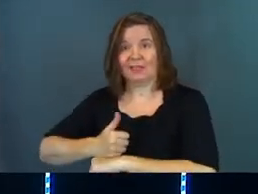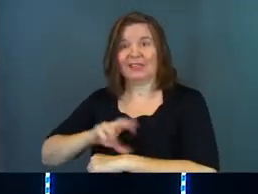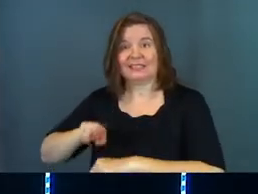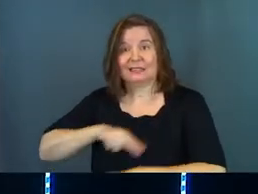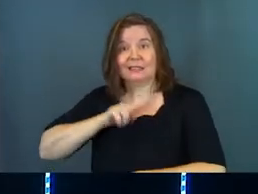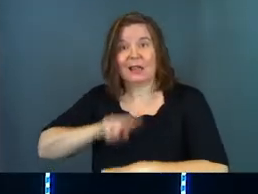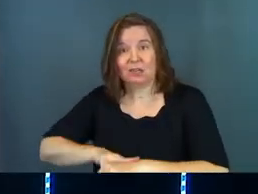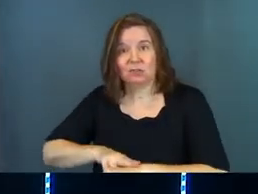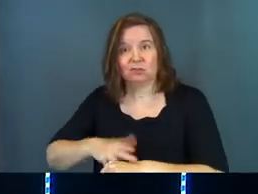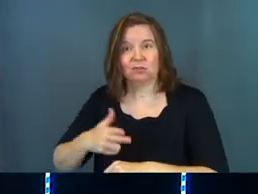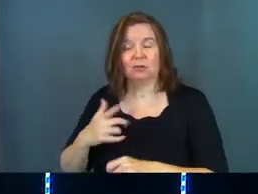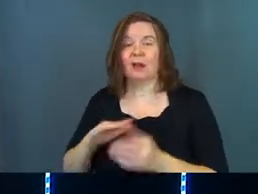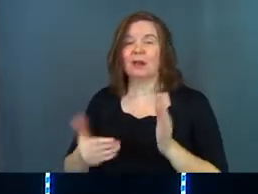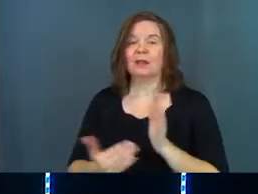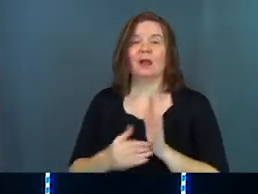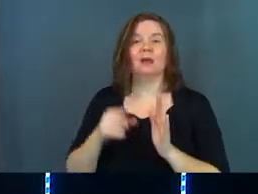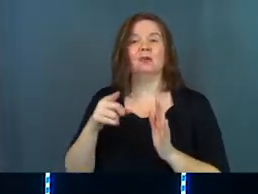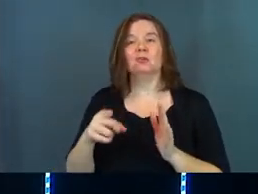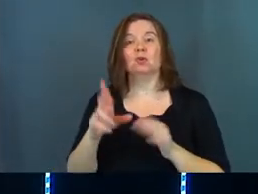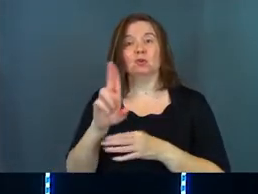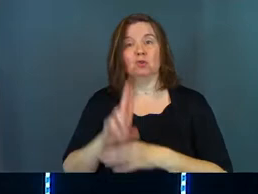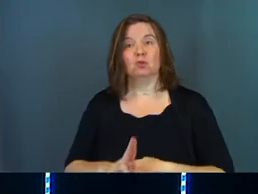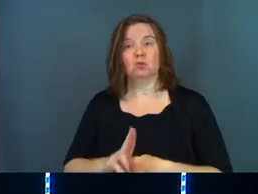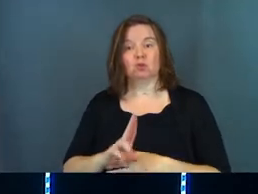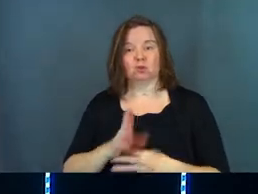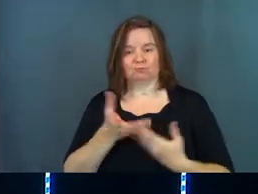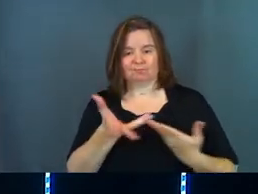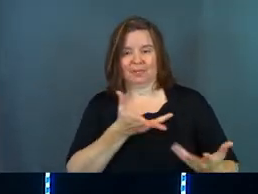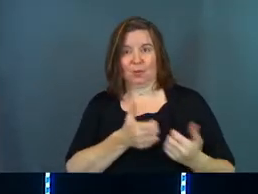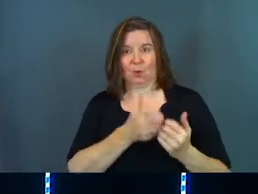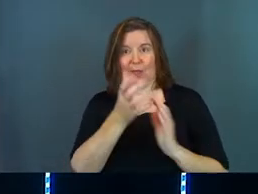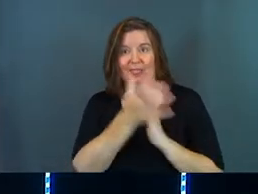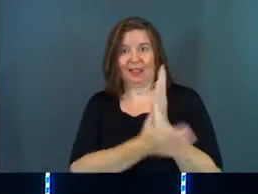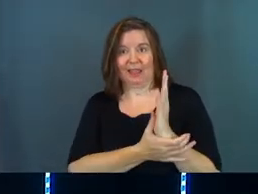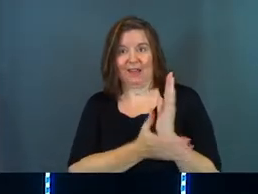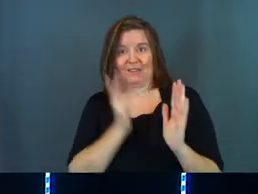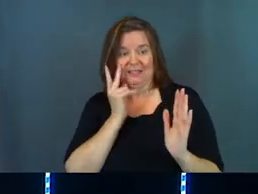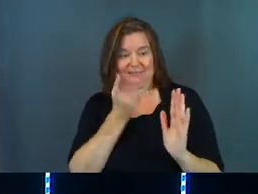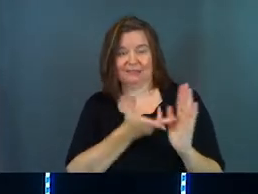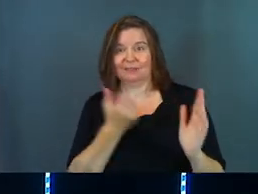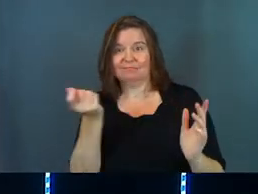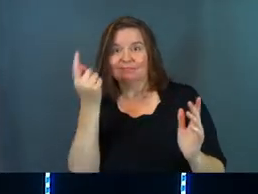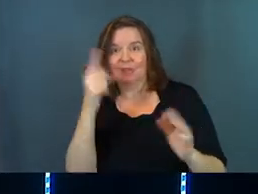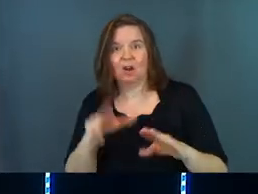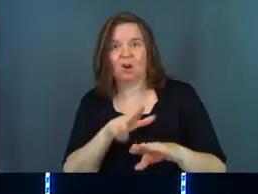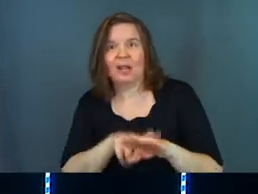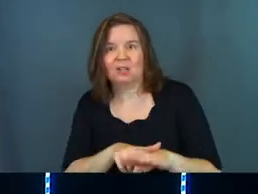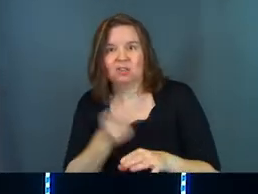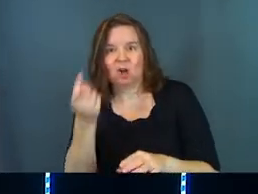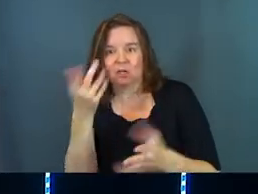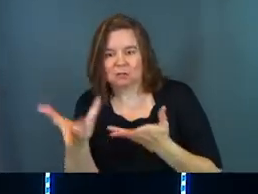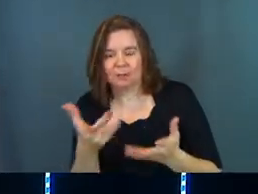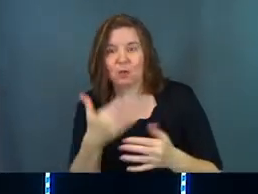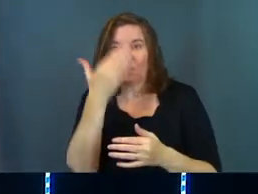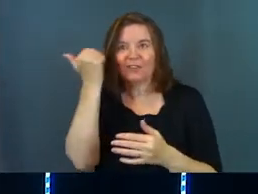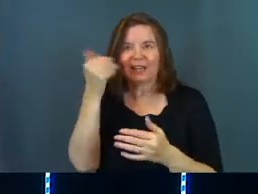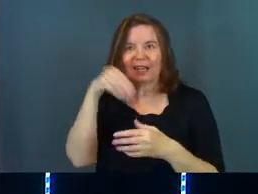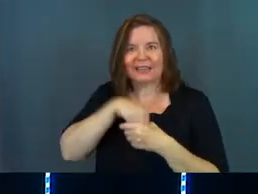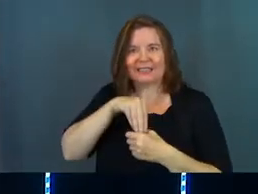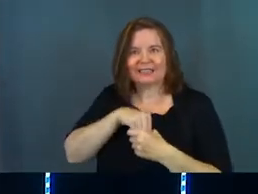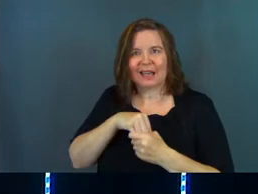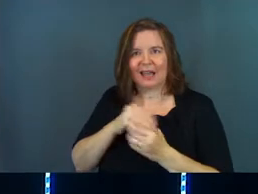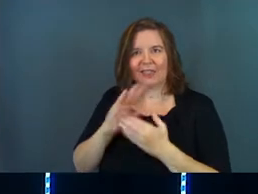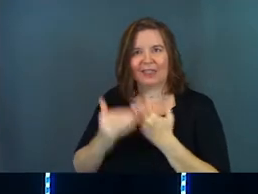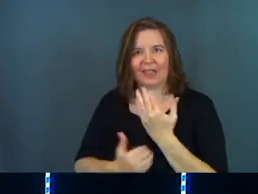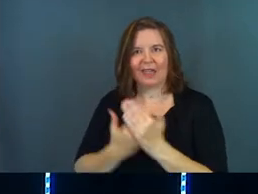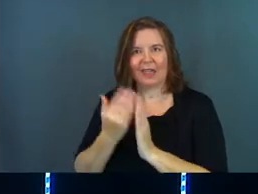nature. And again, you're used to interacting with this and seeing this and understanding this, but you forget the hand that's